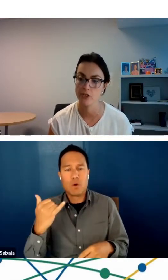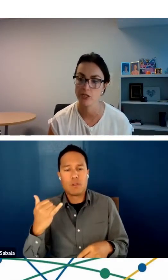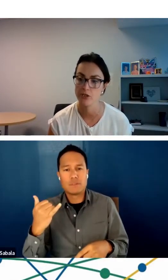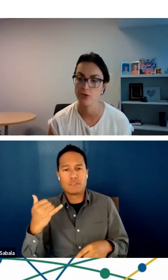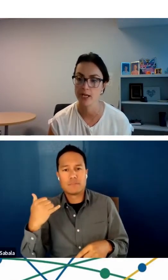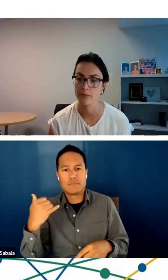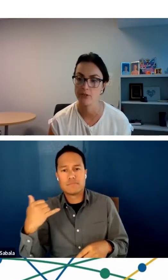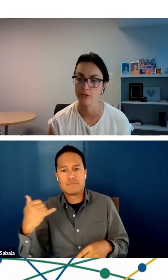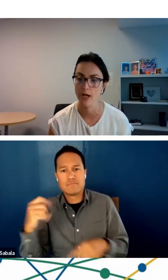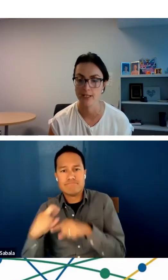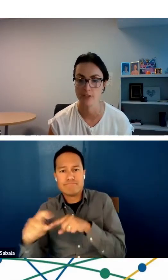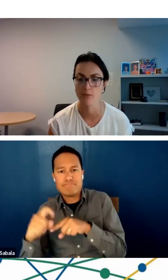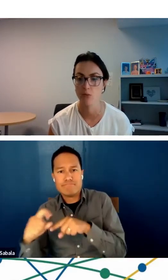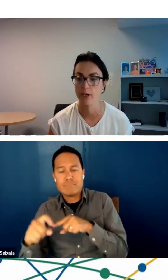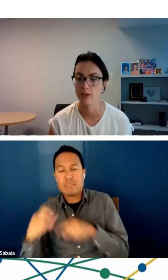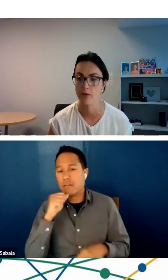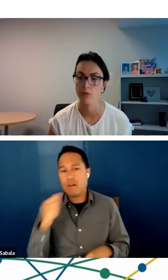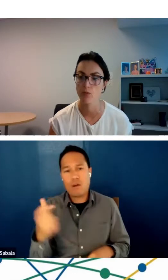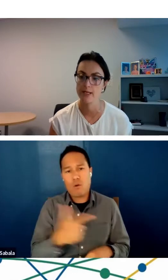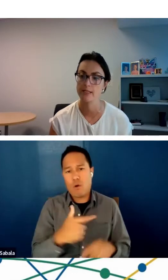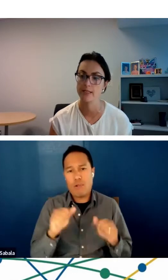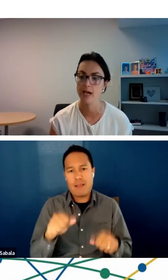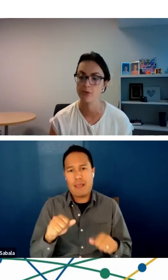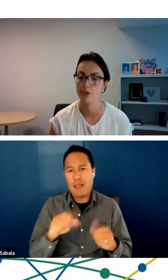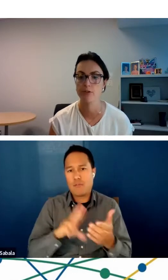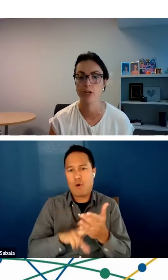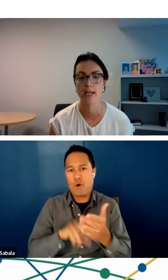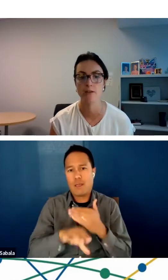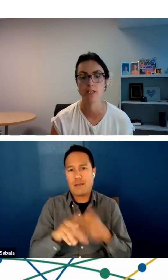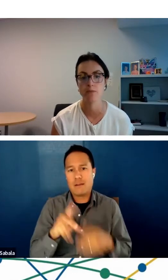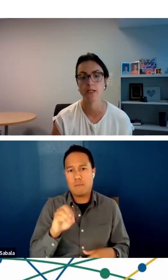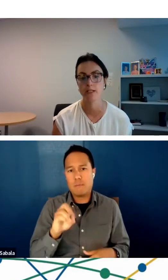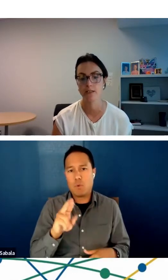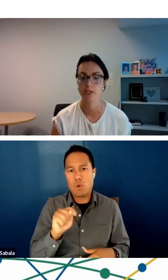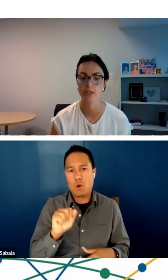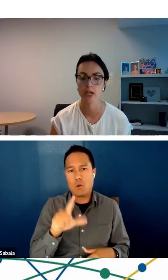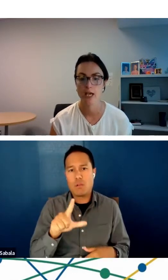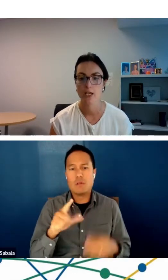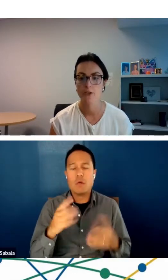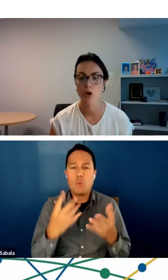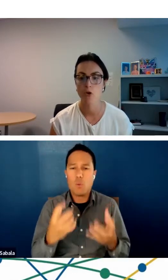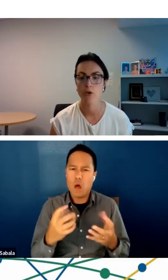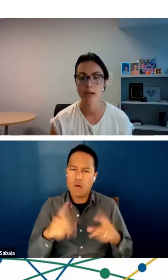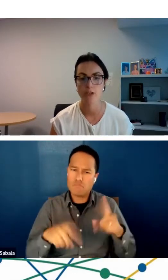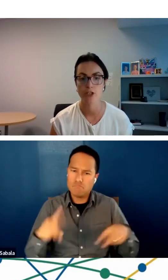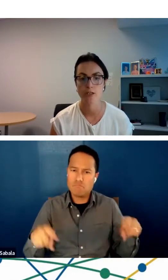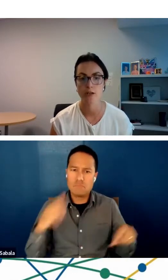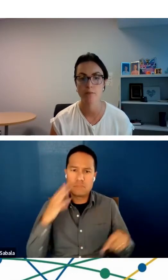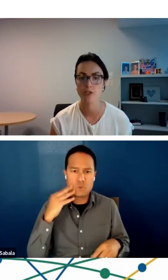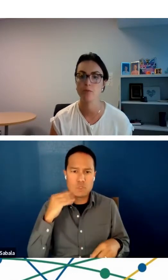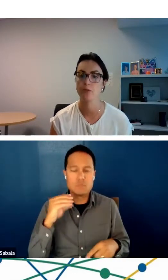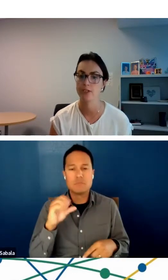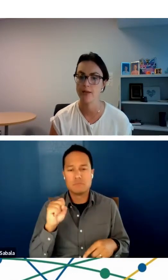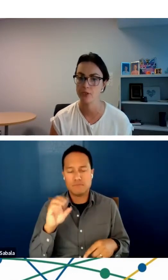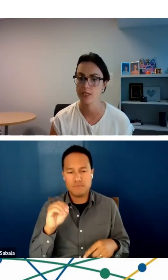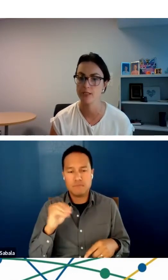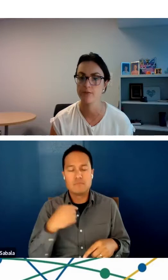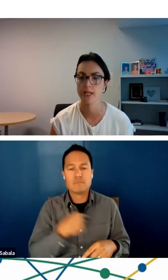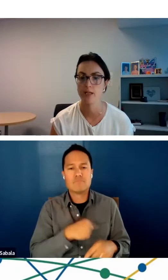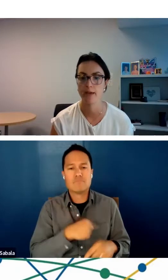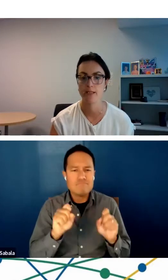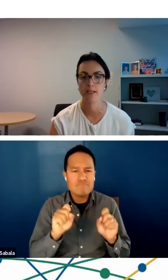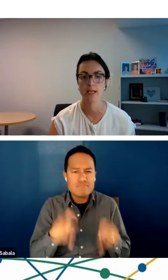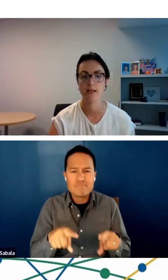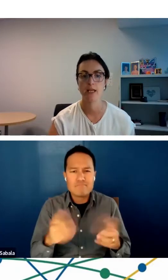not all patients were able to log into the portal and we wanted to capture a variety of experiences. So we measured patient perceptions